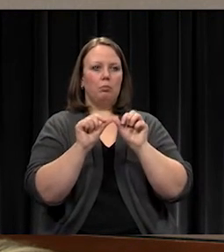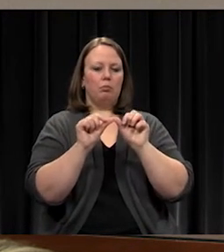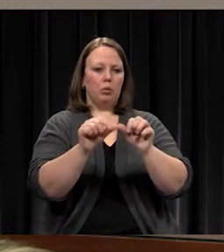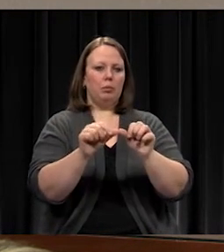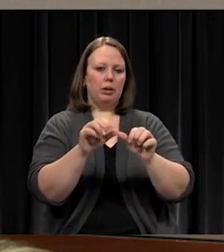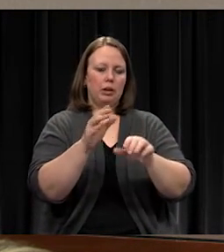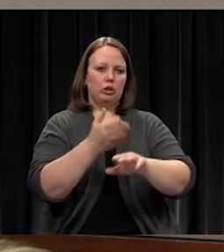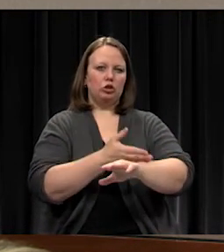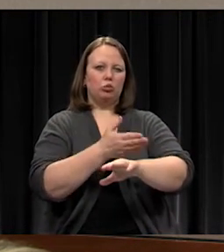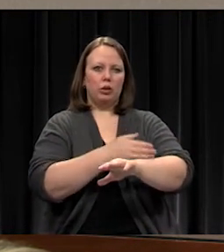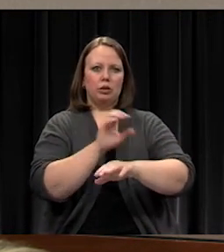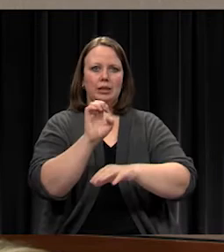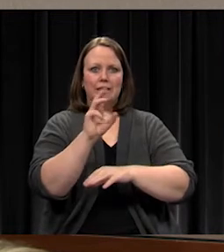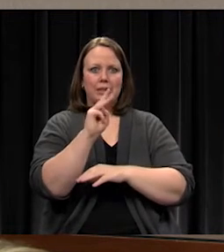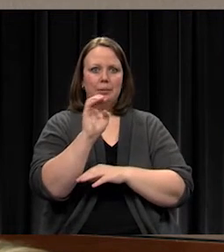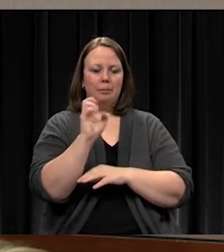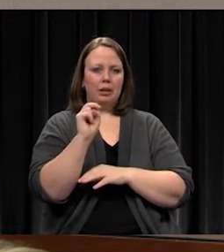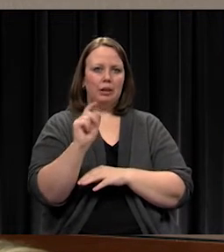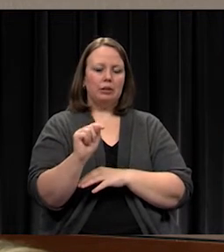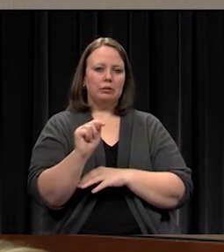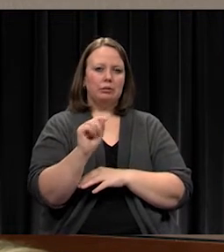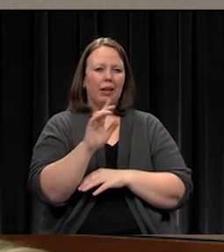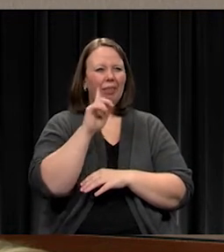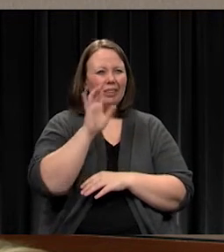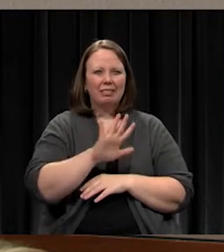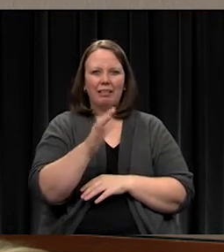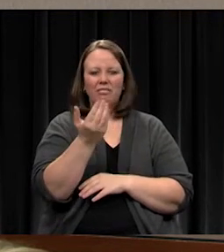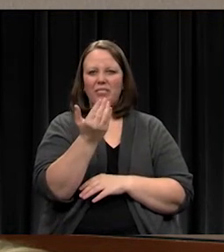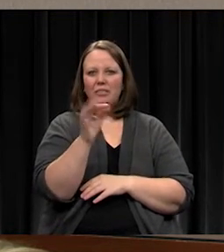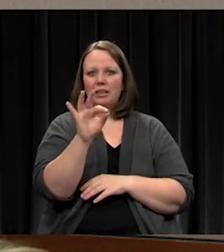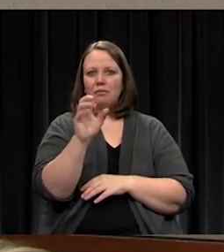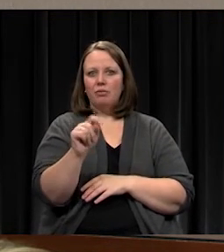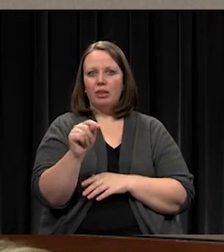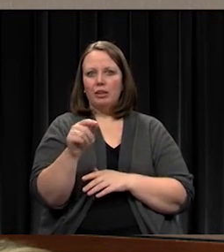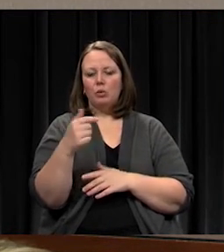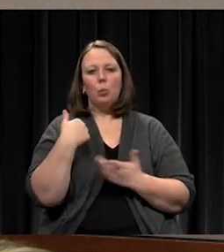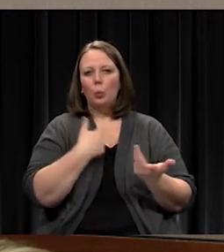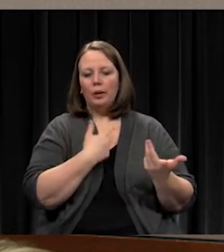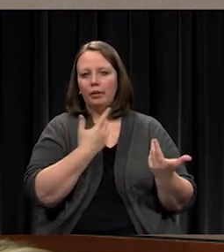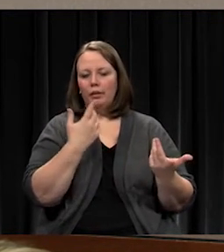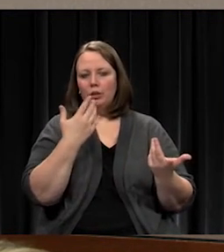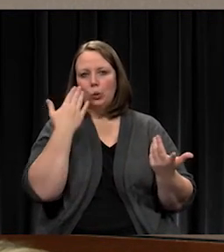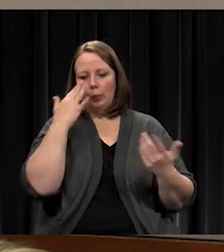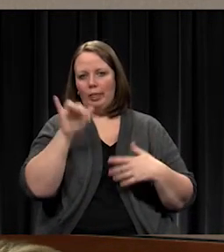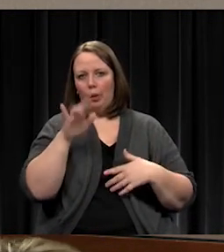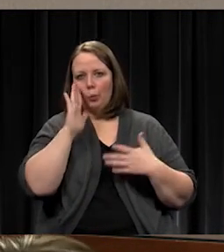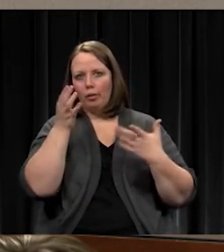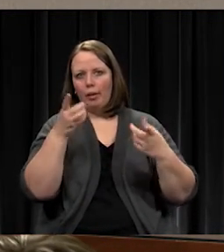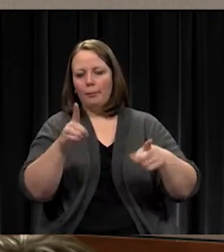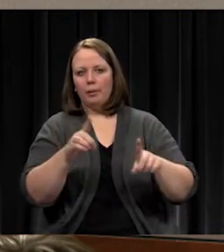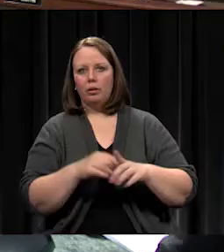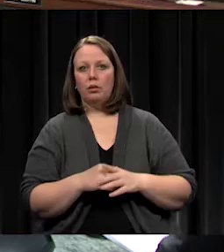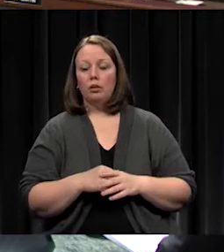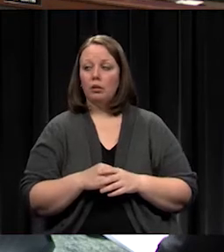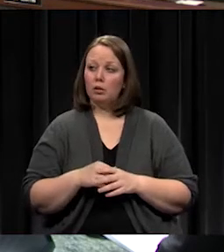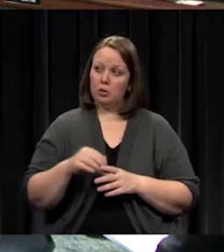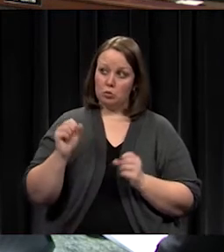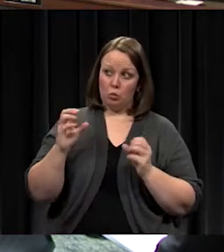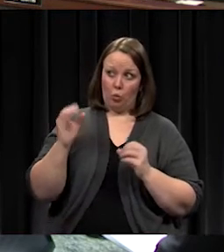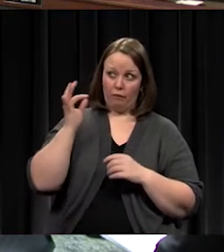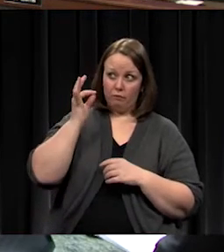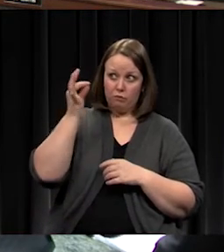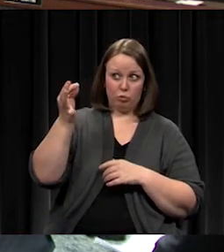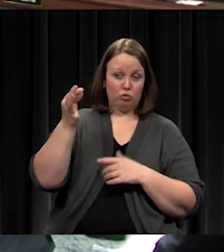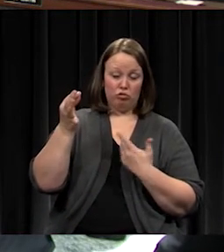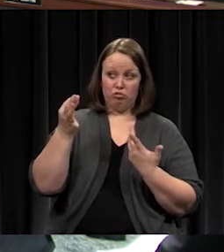it's a very small easement on the back of the property and we anticipated this location. And so this won't interfere with how we ever set